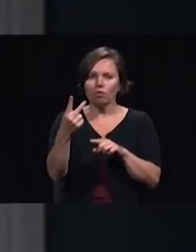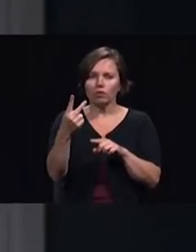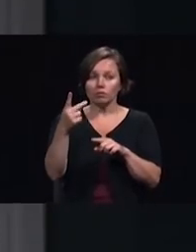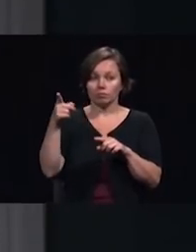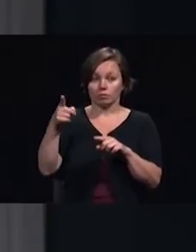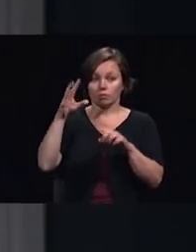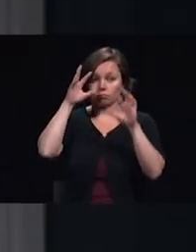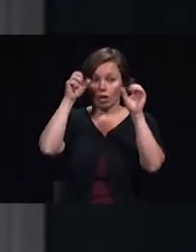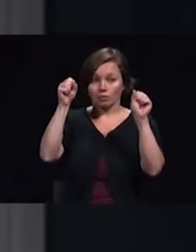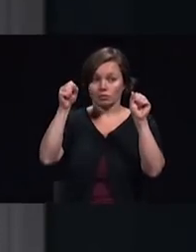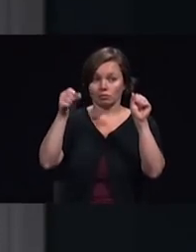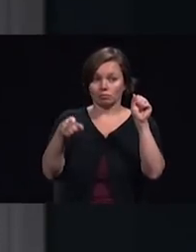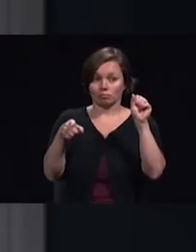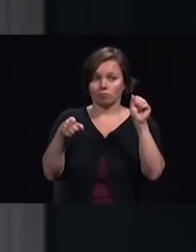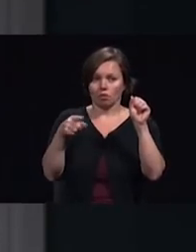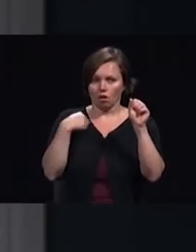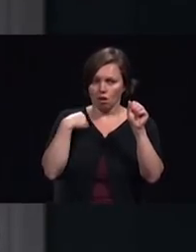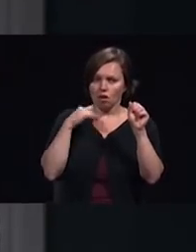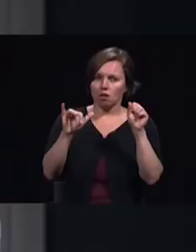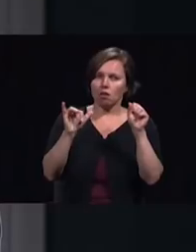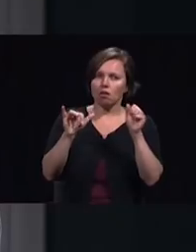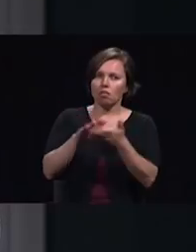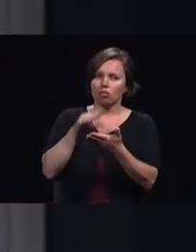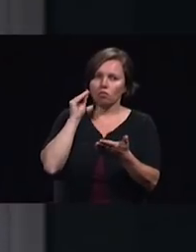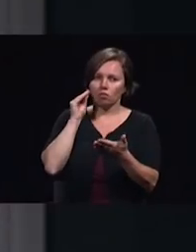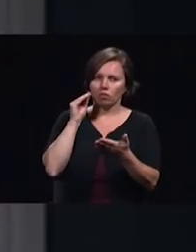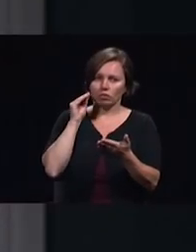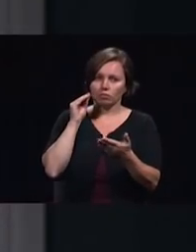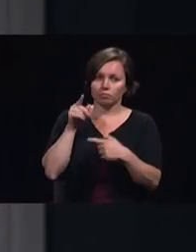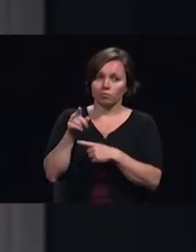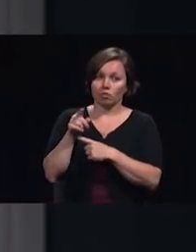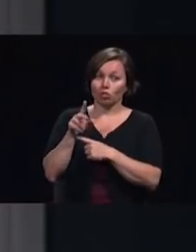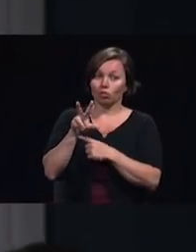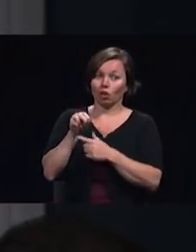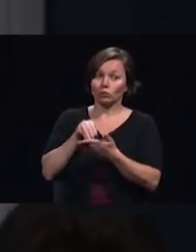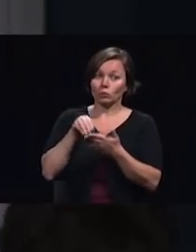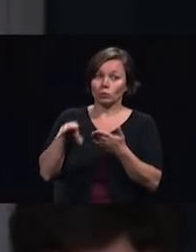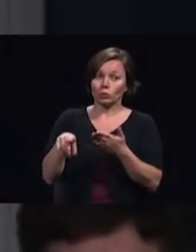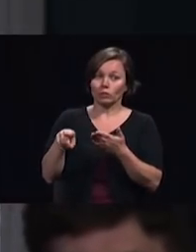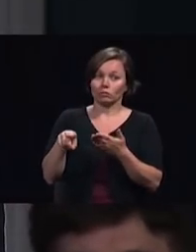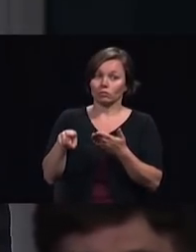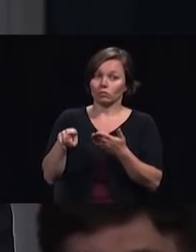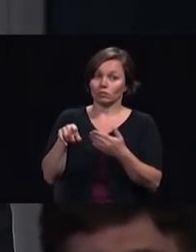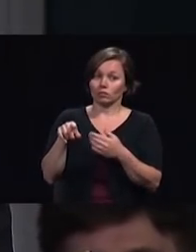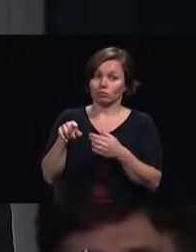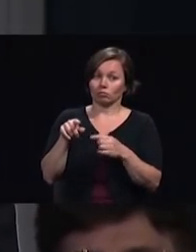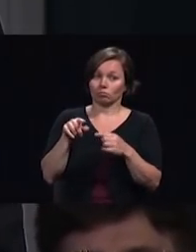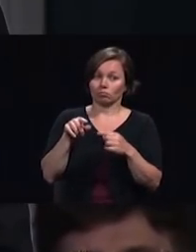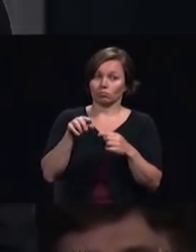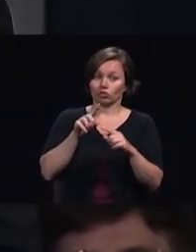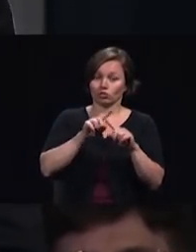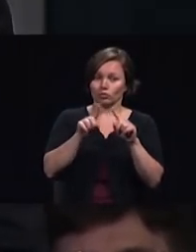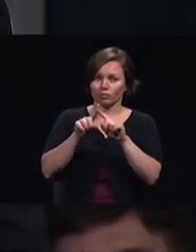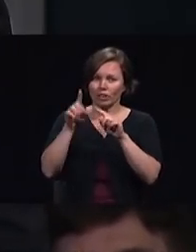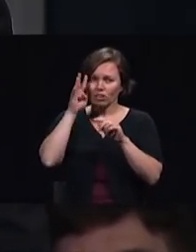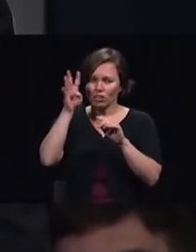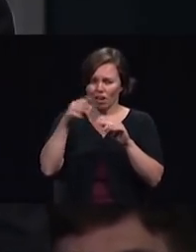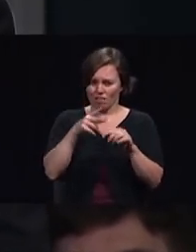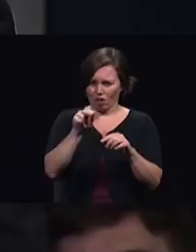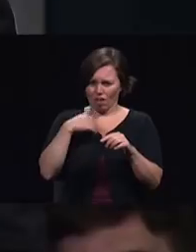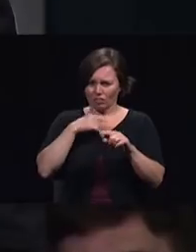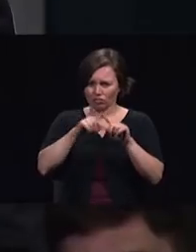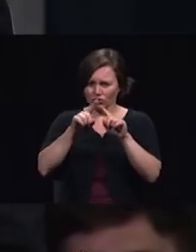learned that 30 their students from that university are doing 30 different creative ways that are